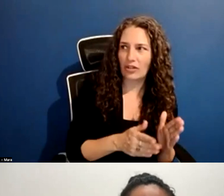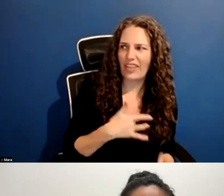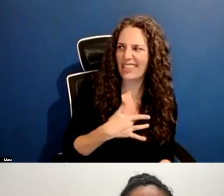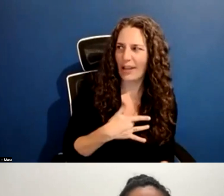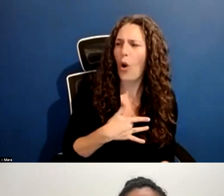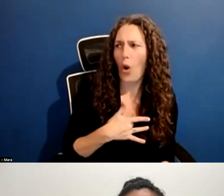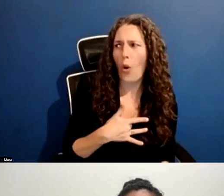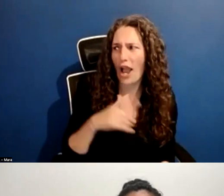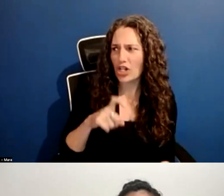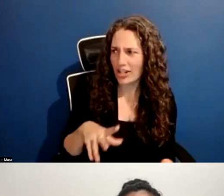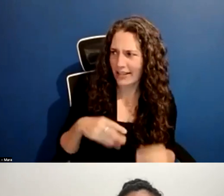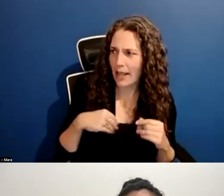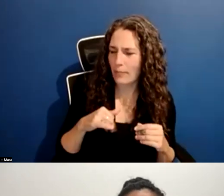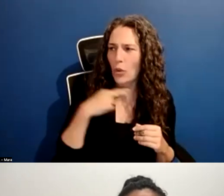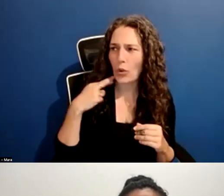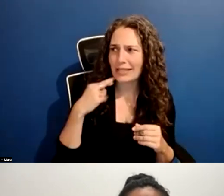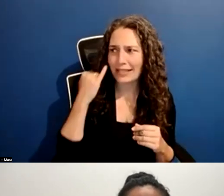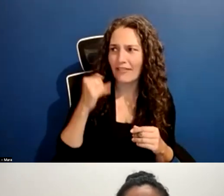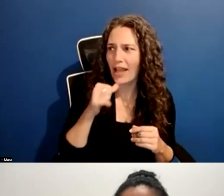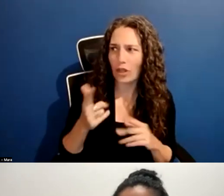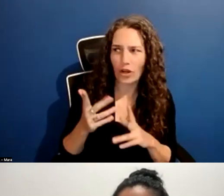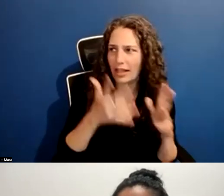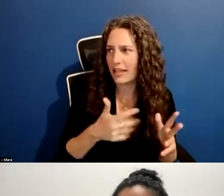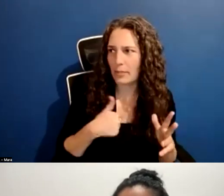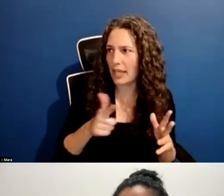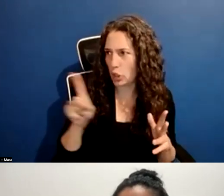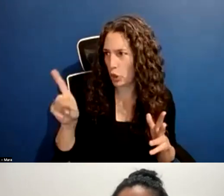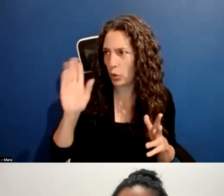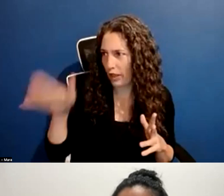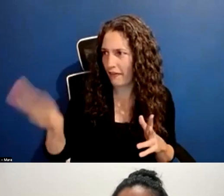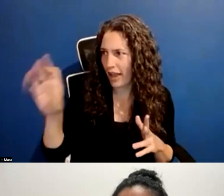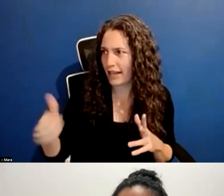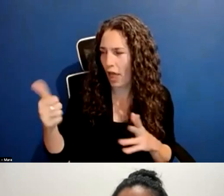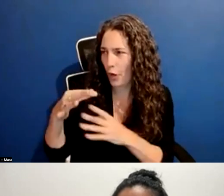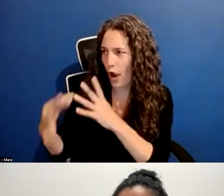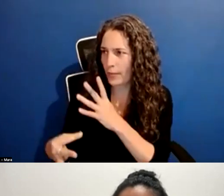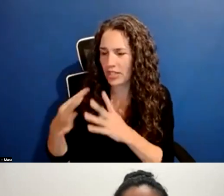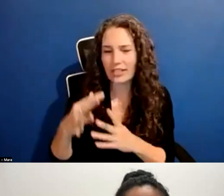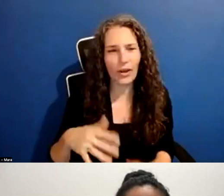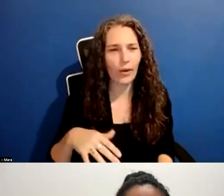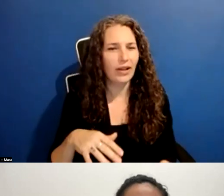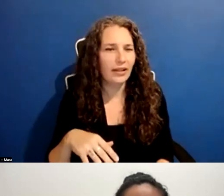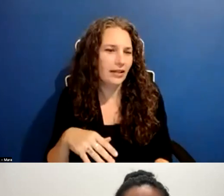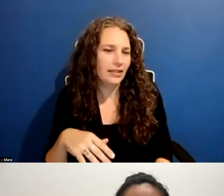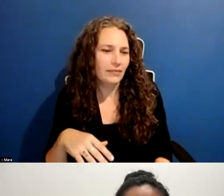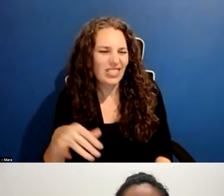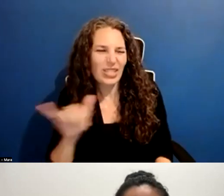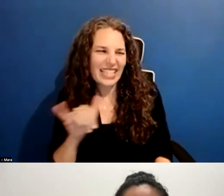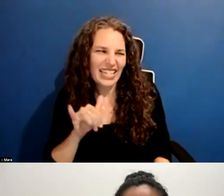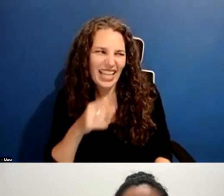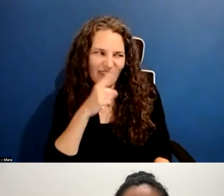risk. Um, so part of it, I'm not saying fake it till you make it, um, but maybe fake it till you make it.